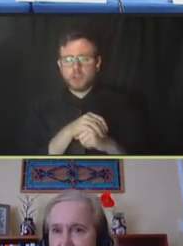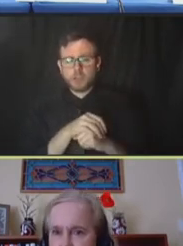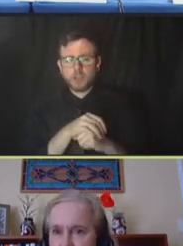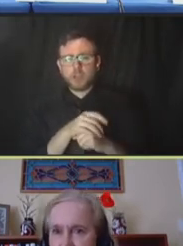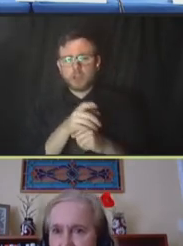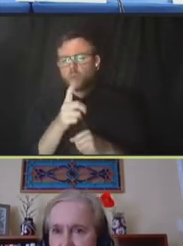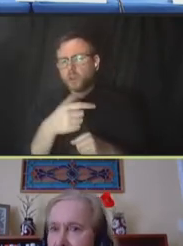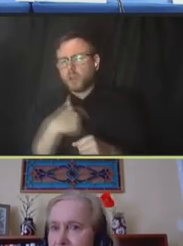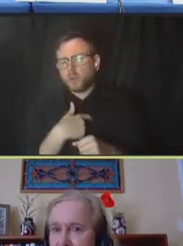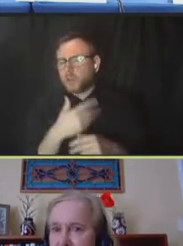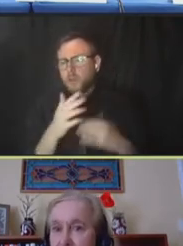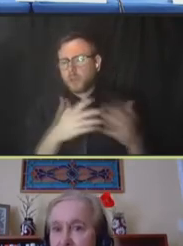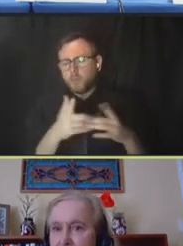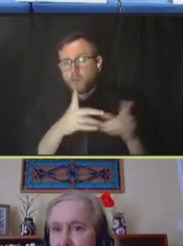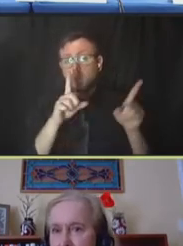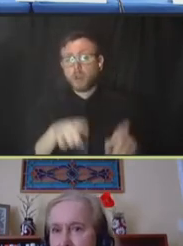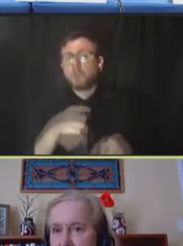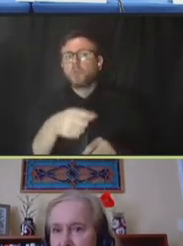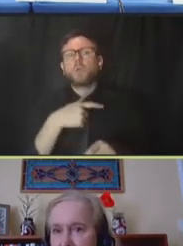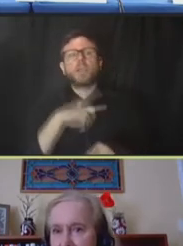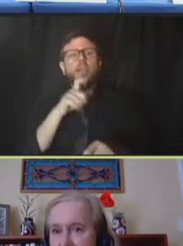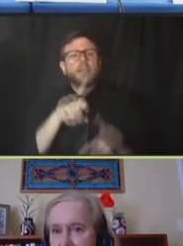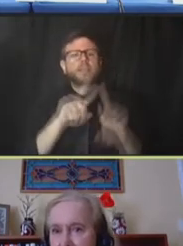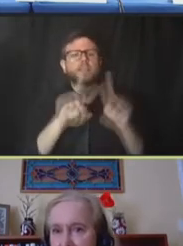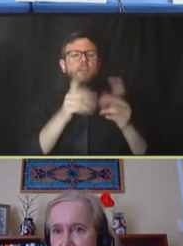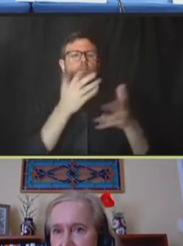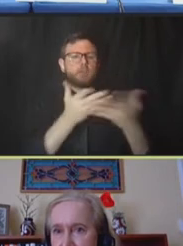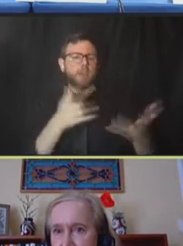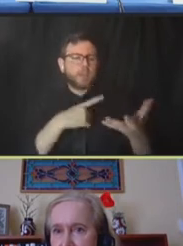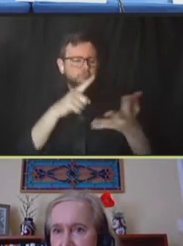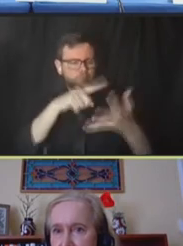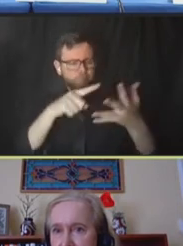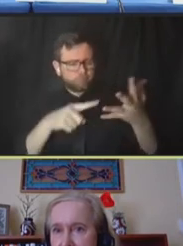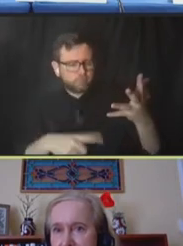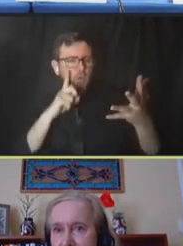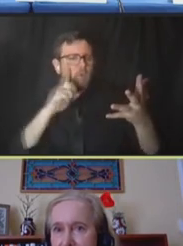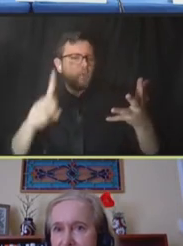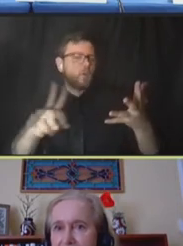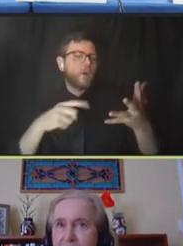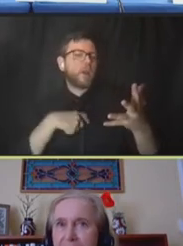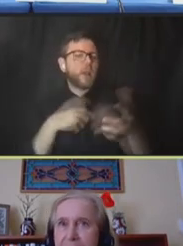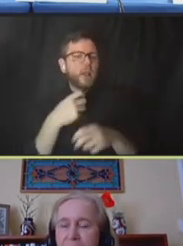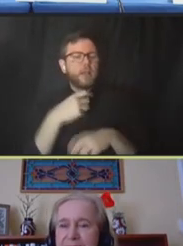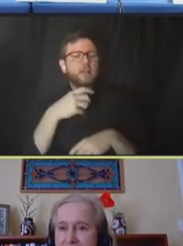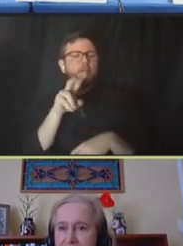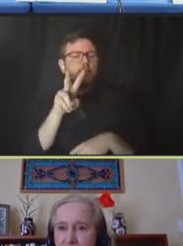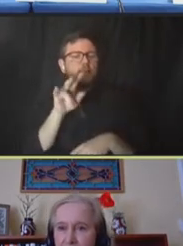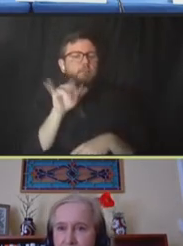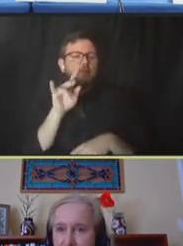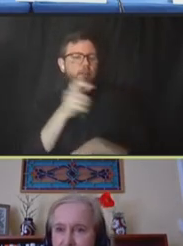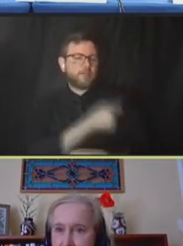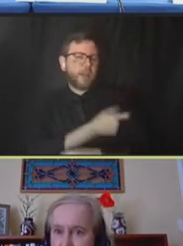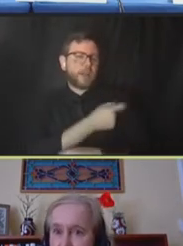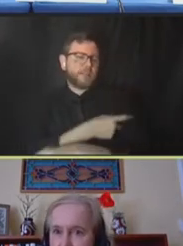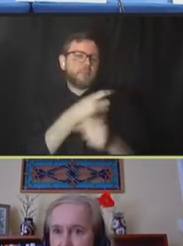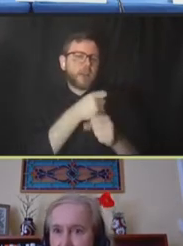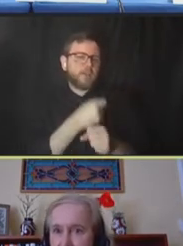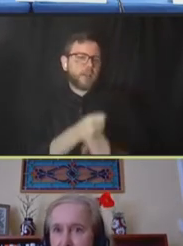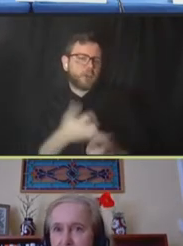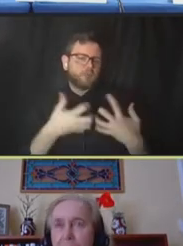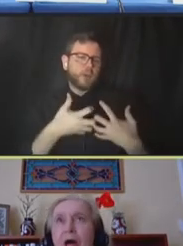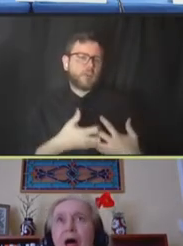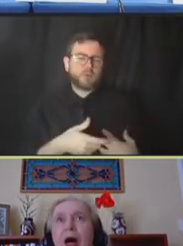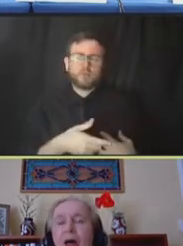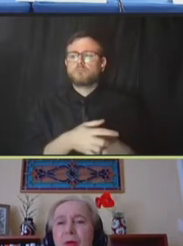what happens, we're going to need different components for vaccine manufacturing, okay? And this is something that we've seen throughout the pandemic.